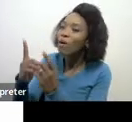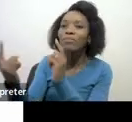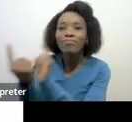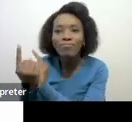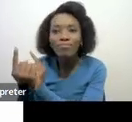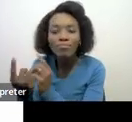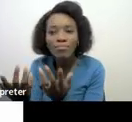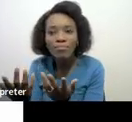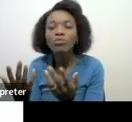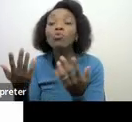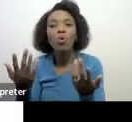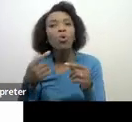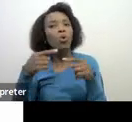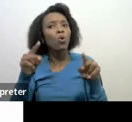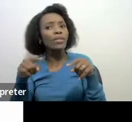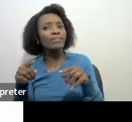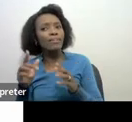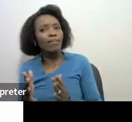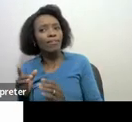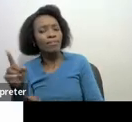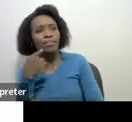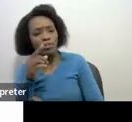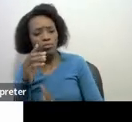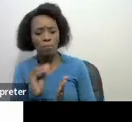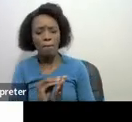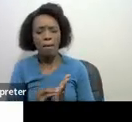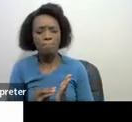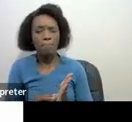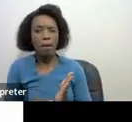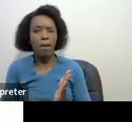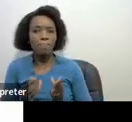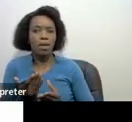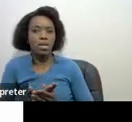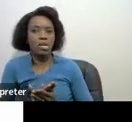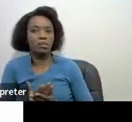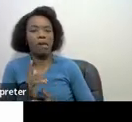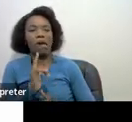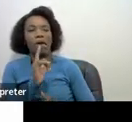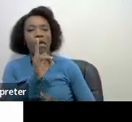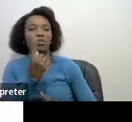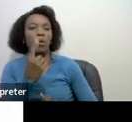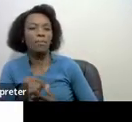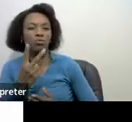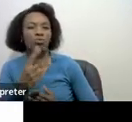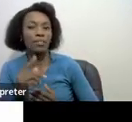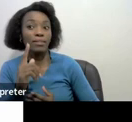auditor might say okay fine let me make some notes let me put this case here I will look into it after a month or two